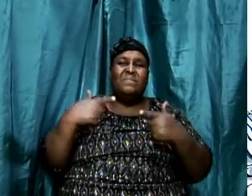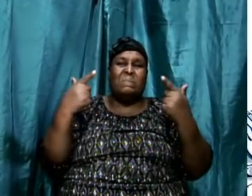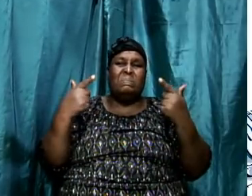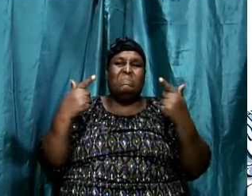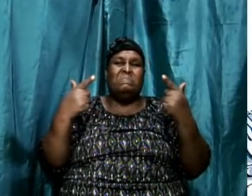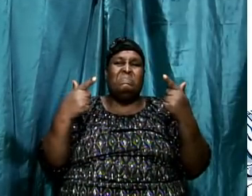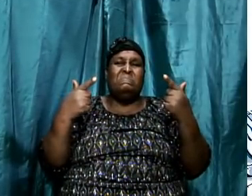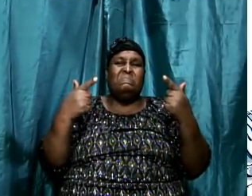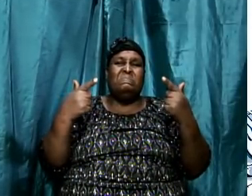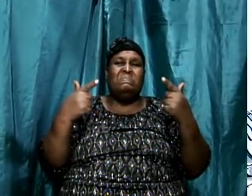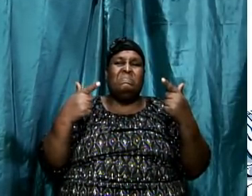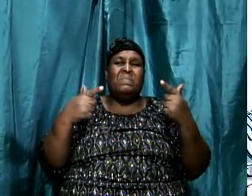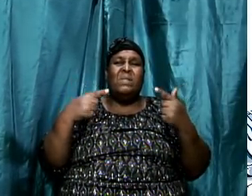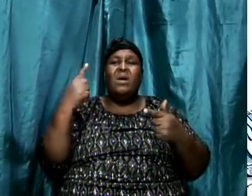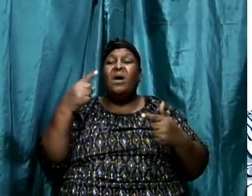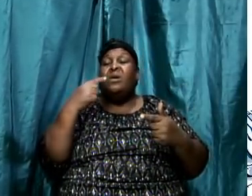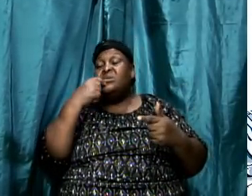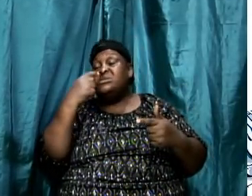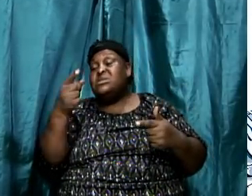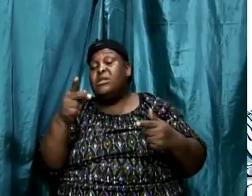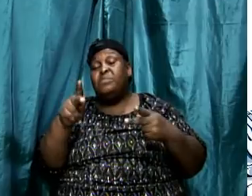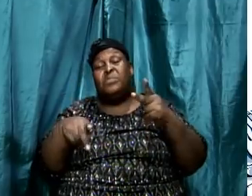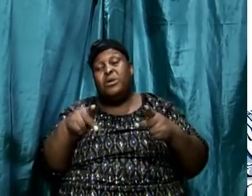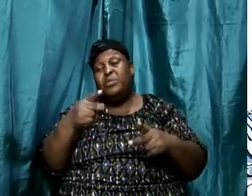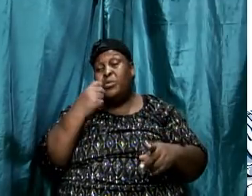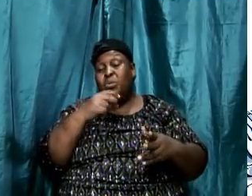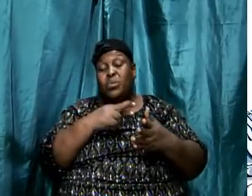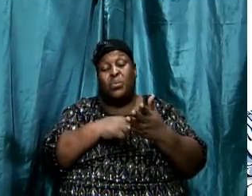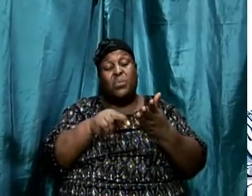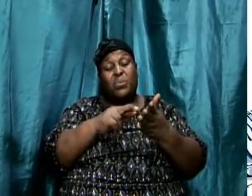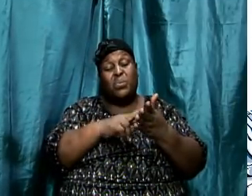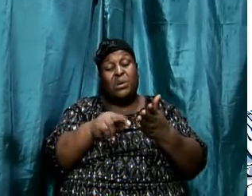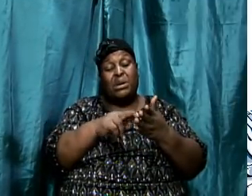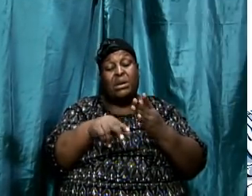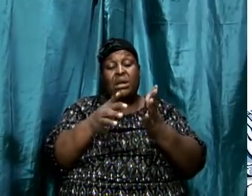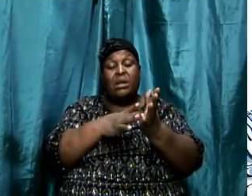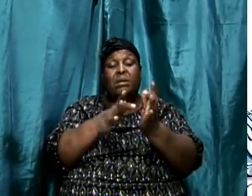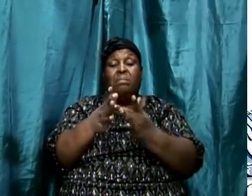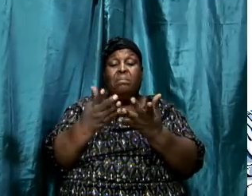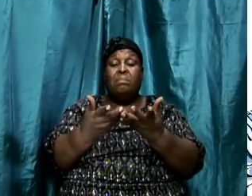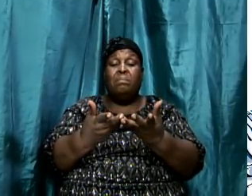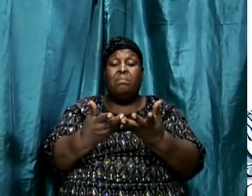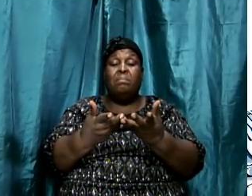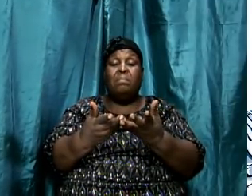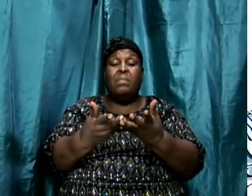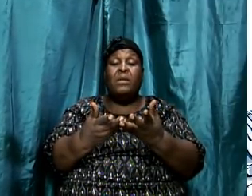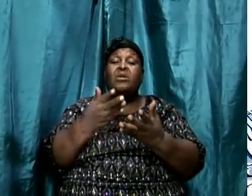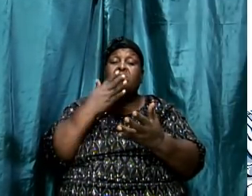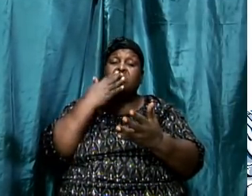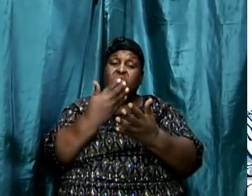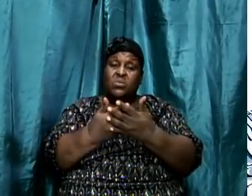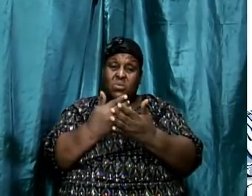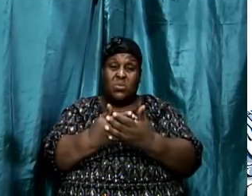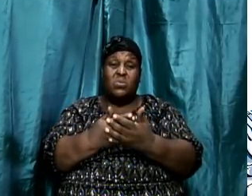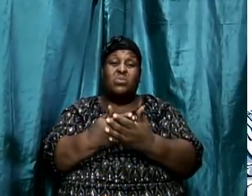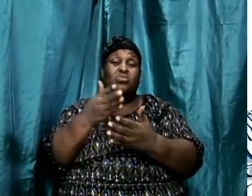persons who read the Bible, it's good to get an idea of where, of how,